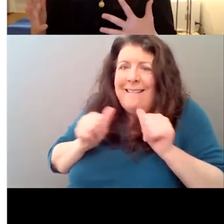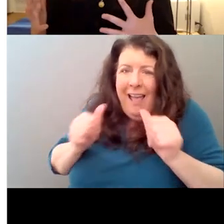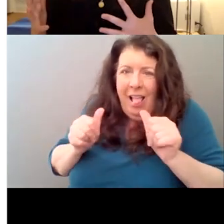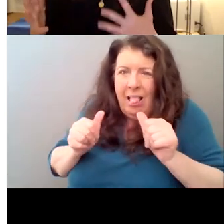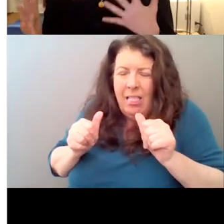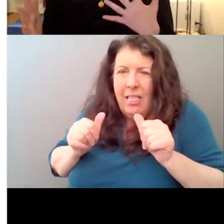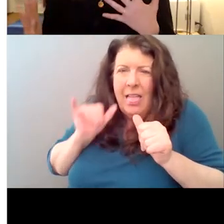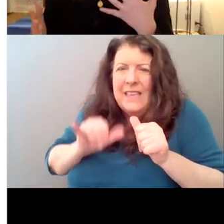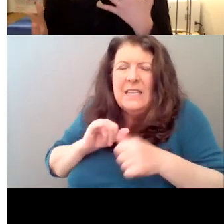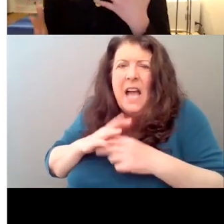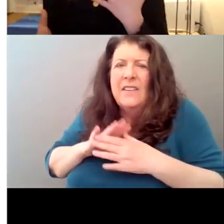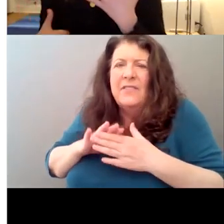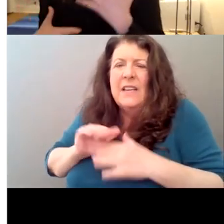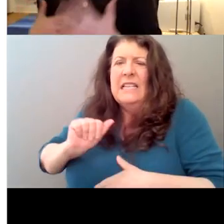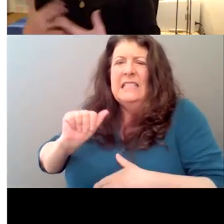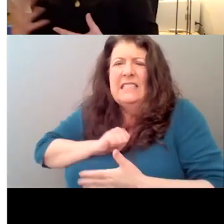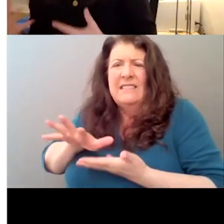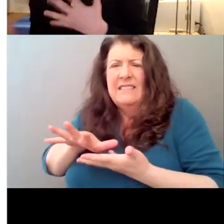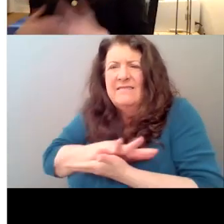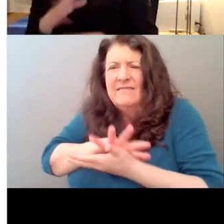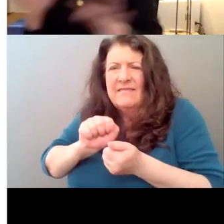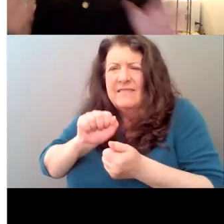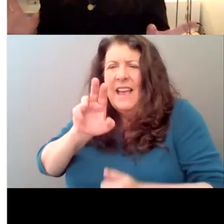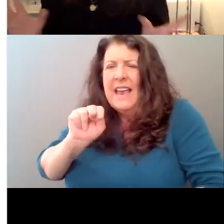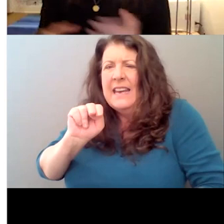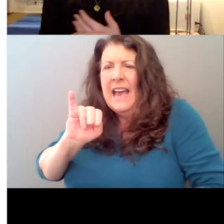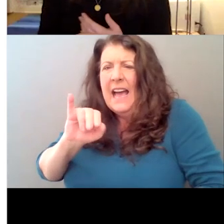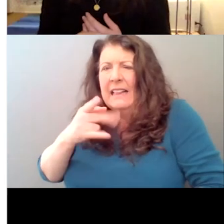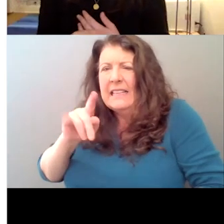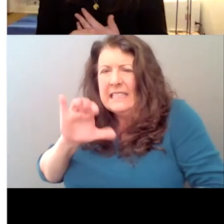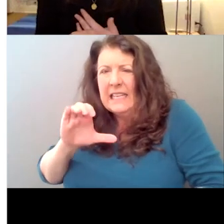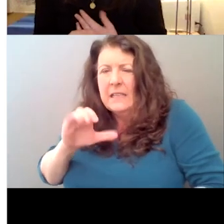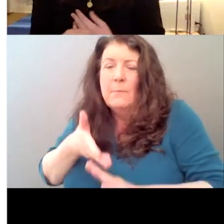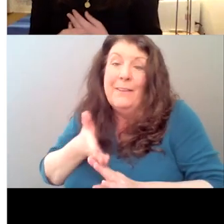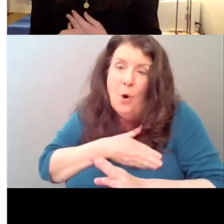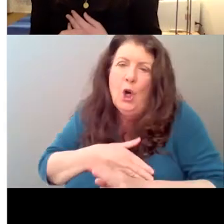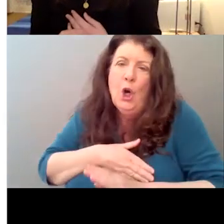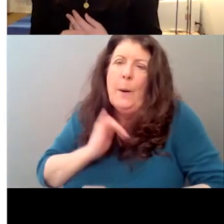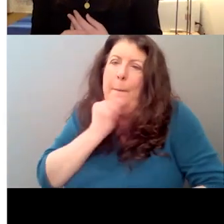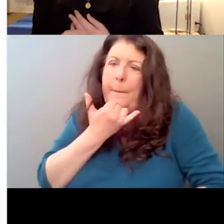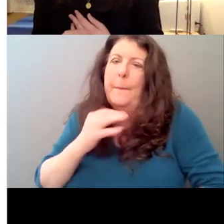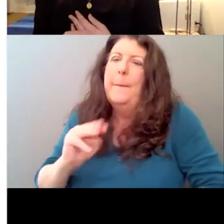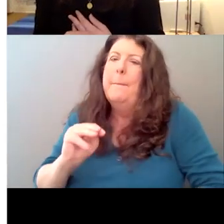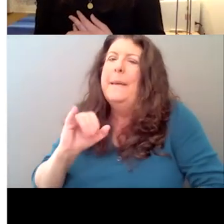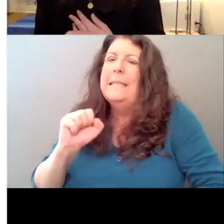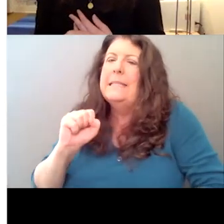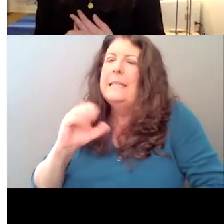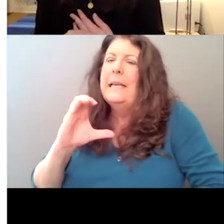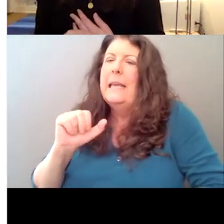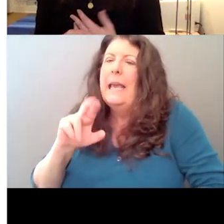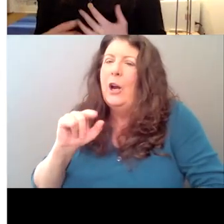nihilistic, I think subsequent to her miscarriage. mean, whatever, I don't have to unpack all of it, but so, so Sue,